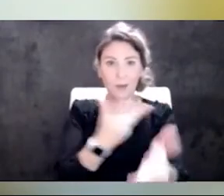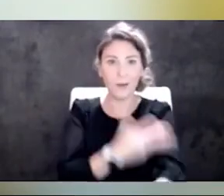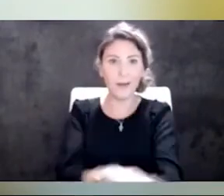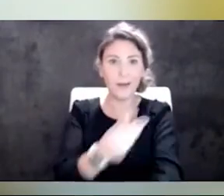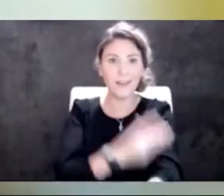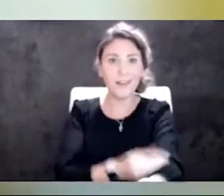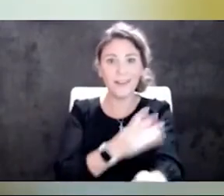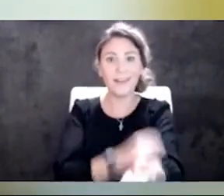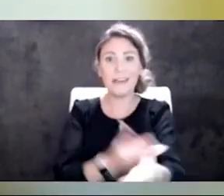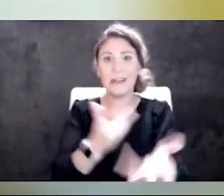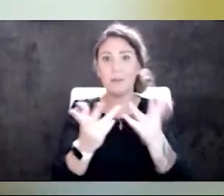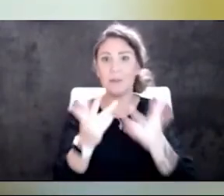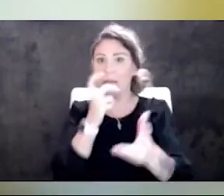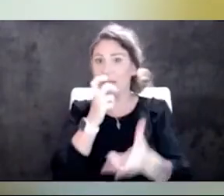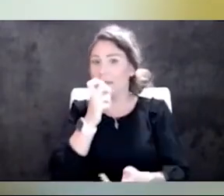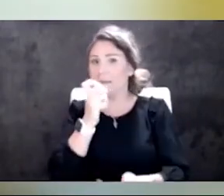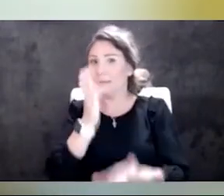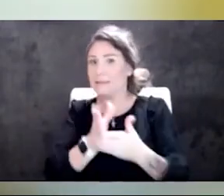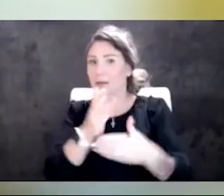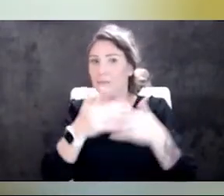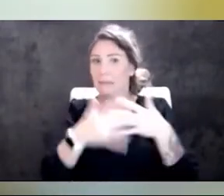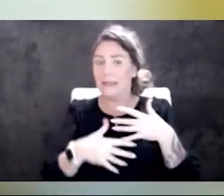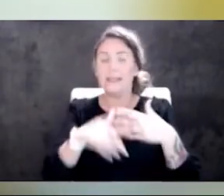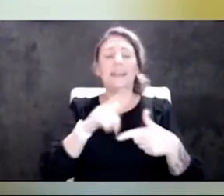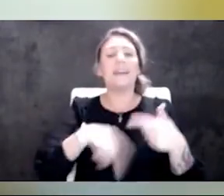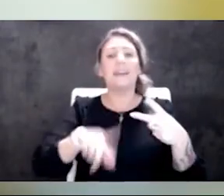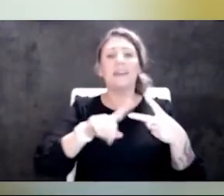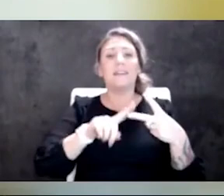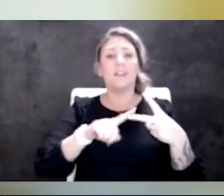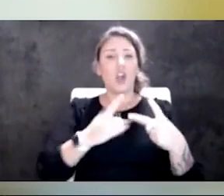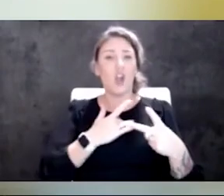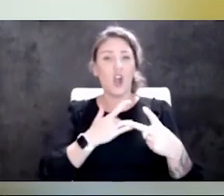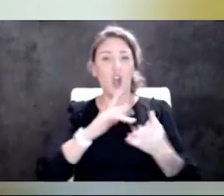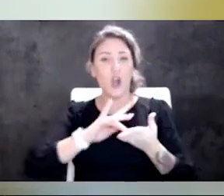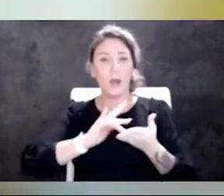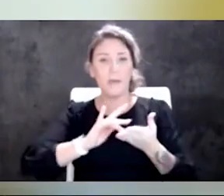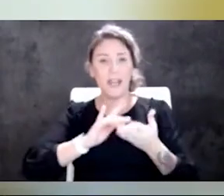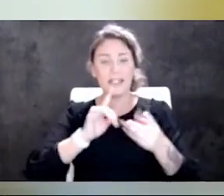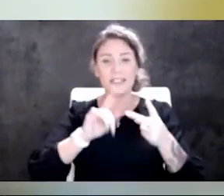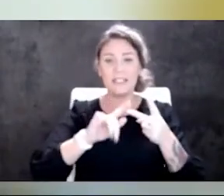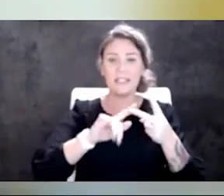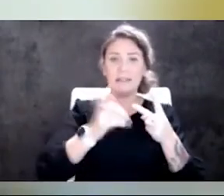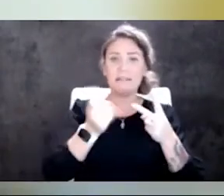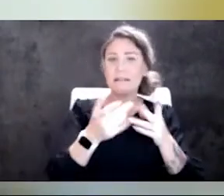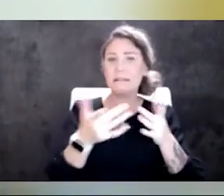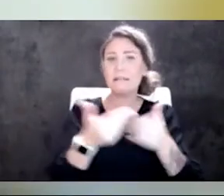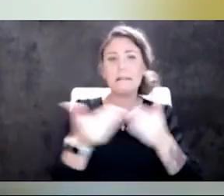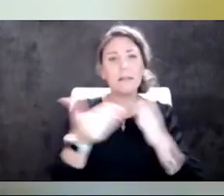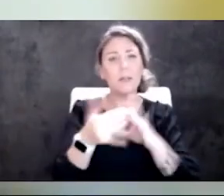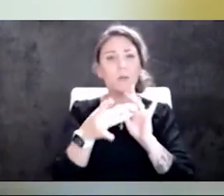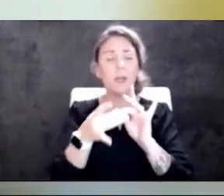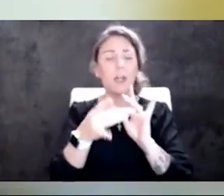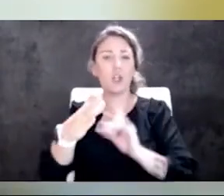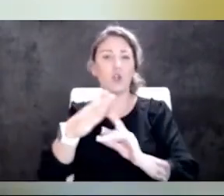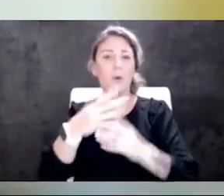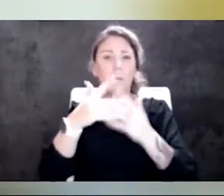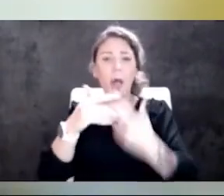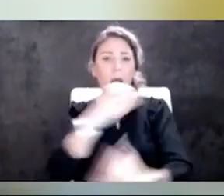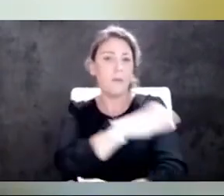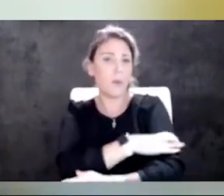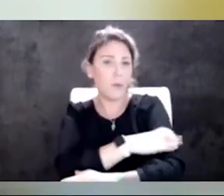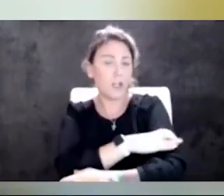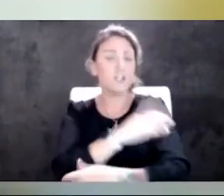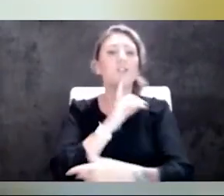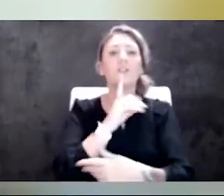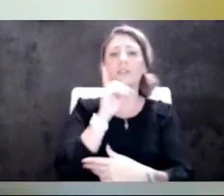blood. You might not stop bleeding. So, uh, also heart medications, anything that's related to, uh, your blood or blood pressure, that's something that we're going to